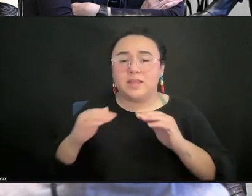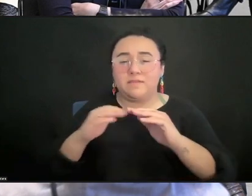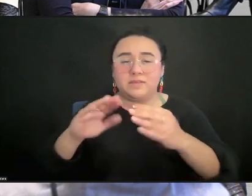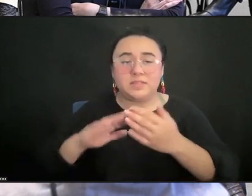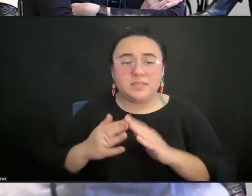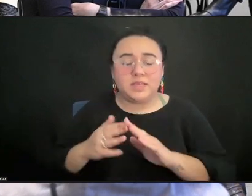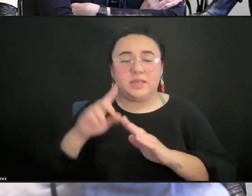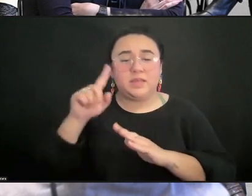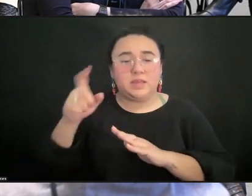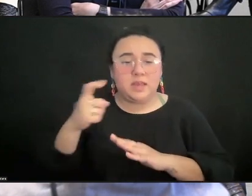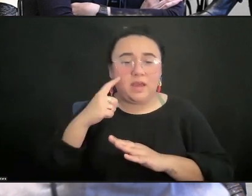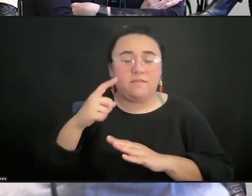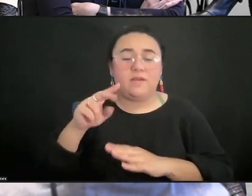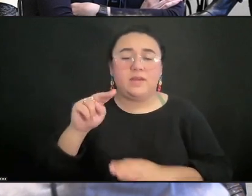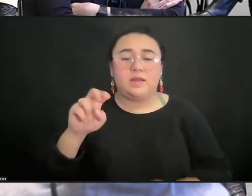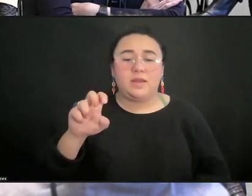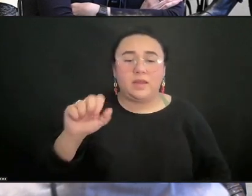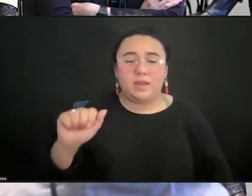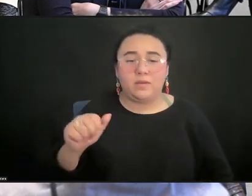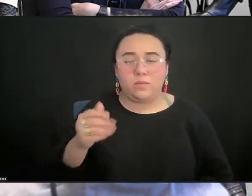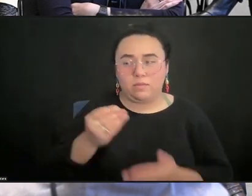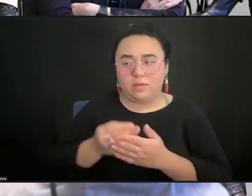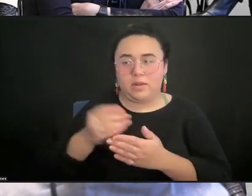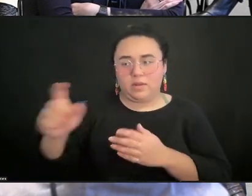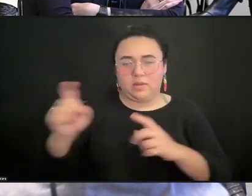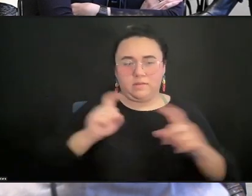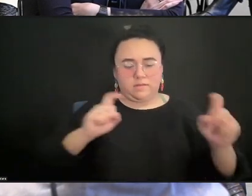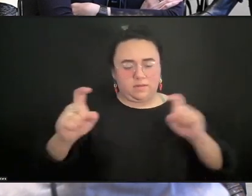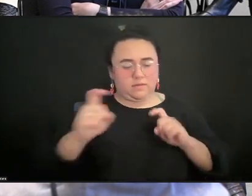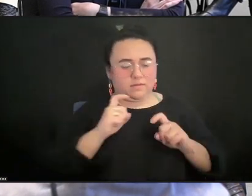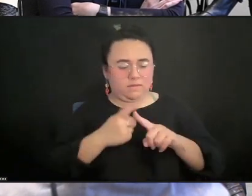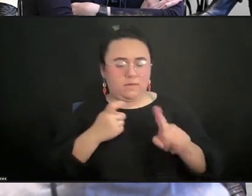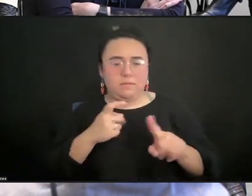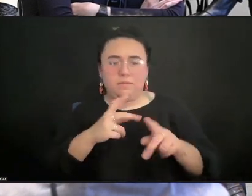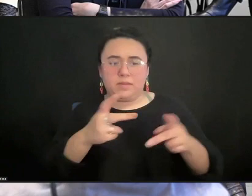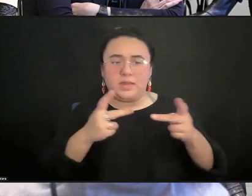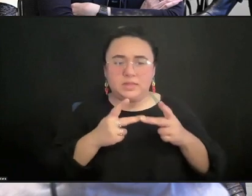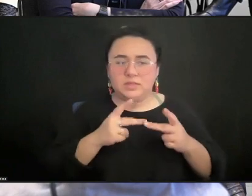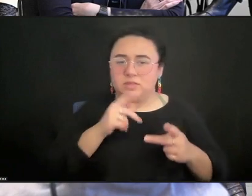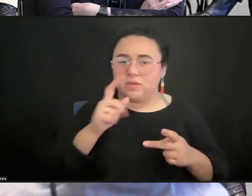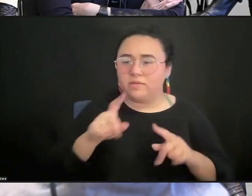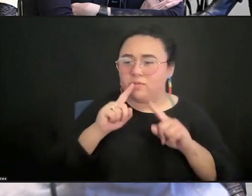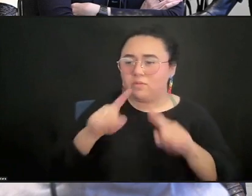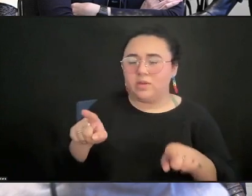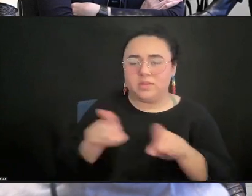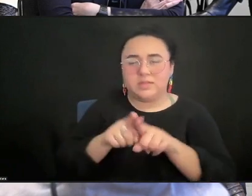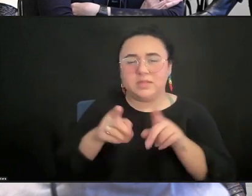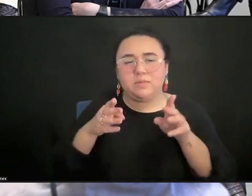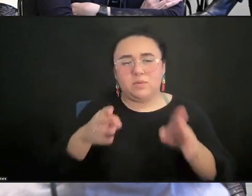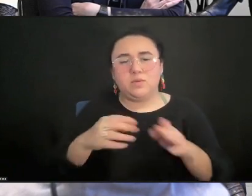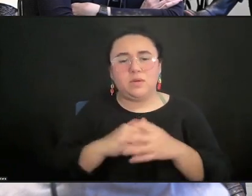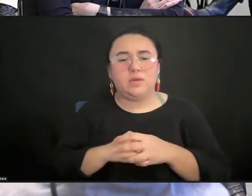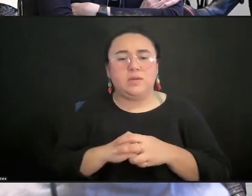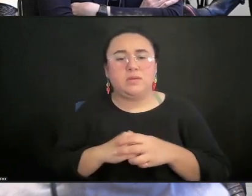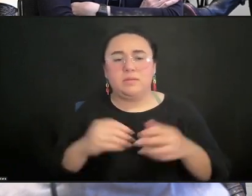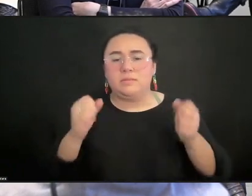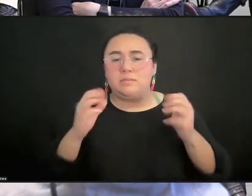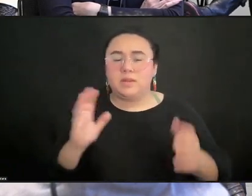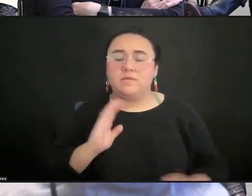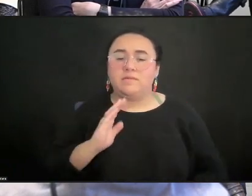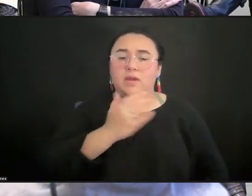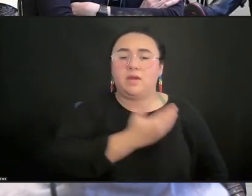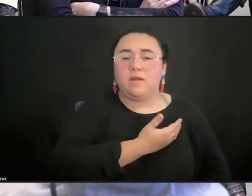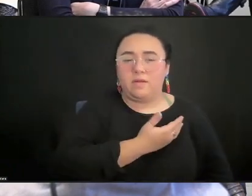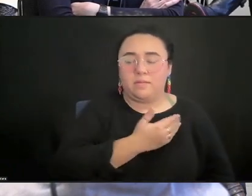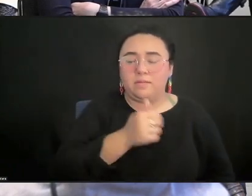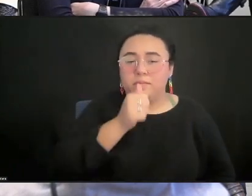right, we were getting money from places where we don't normally get. We didn't have to report in the same ways. Many of our private